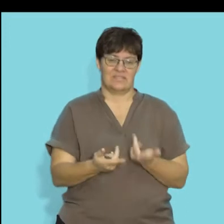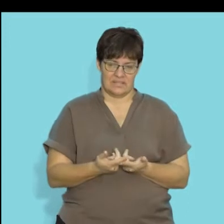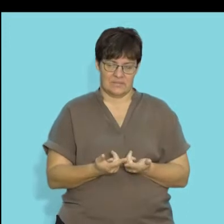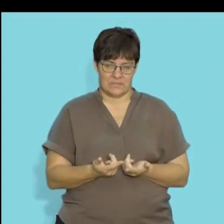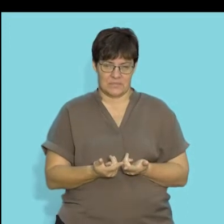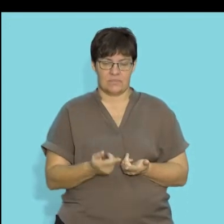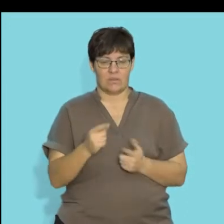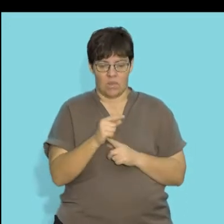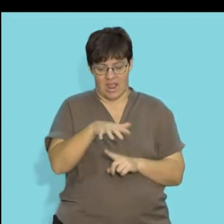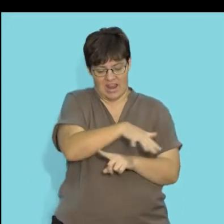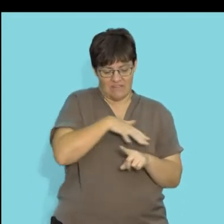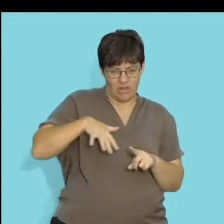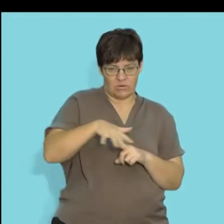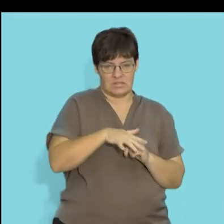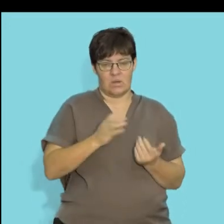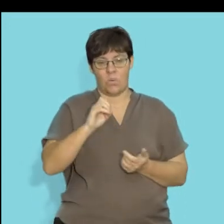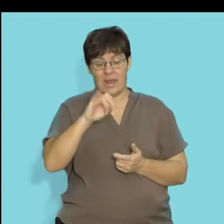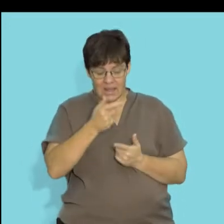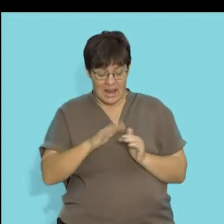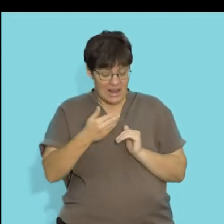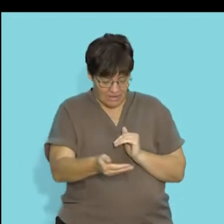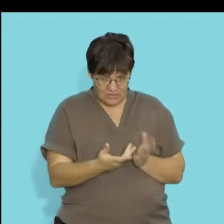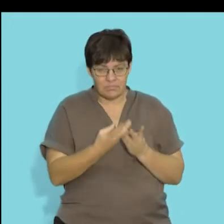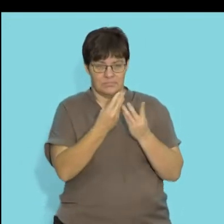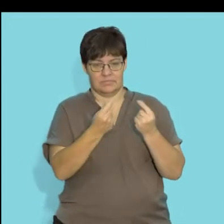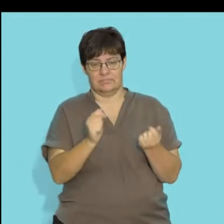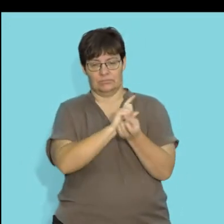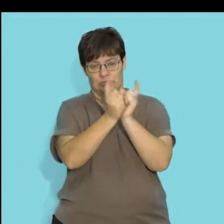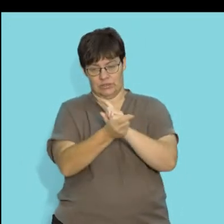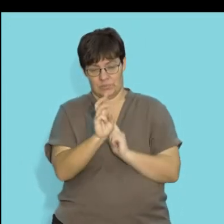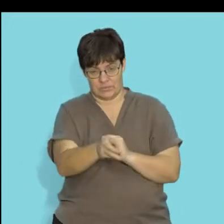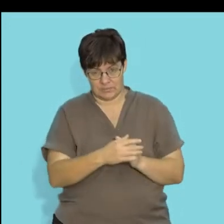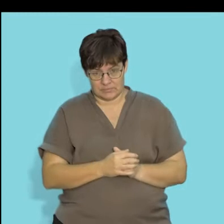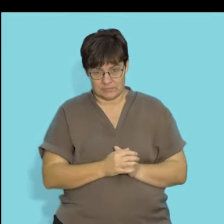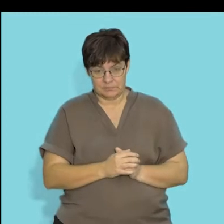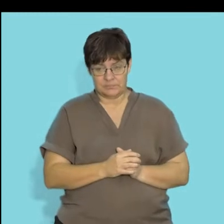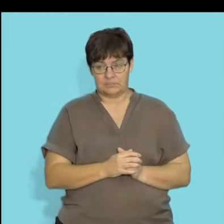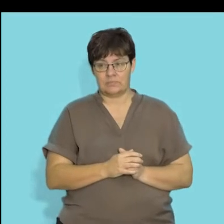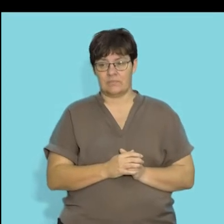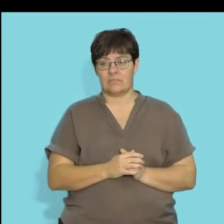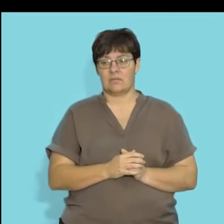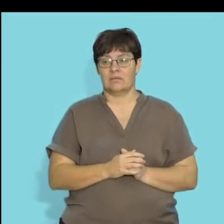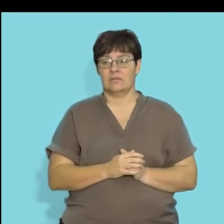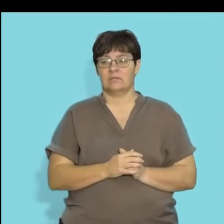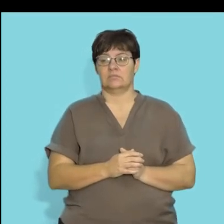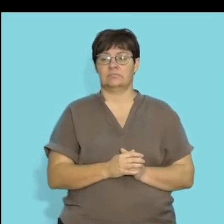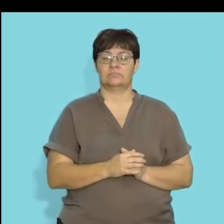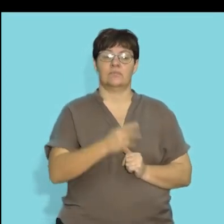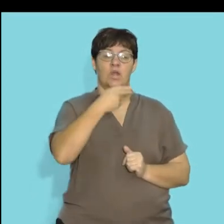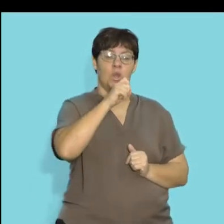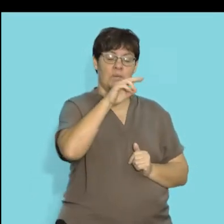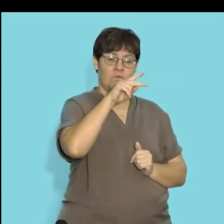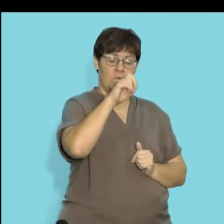left in terms of in the environment, the organic material. And we'll unpack those in a little while. So,